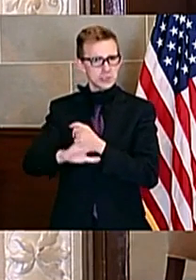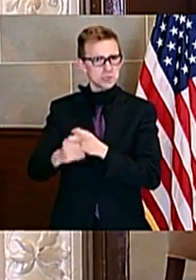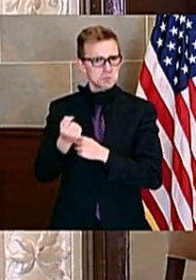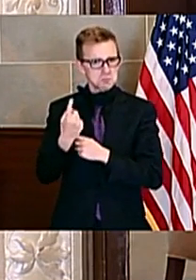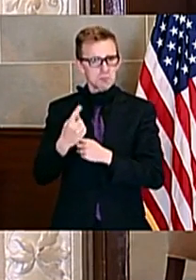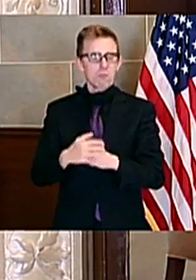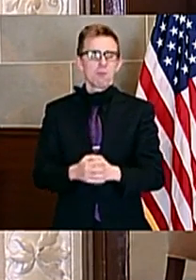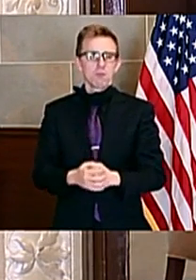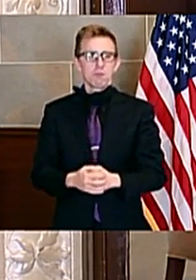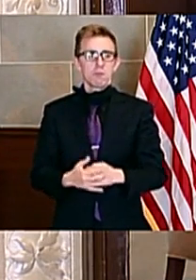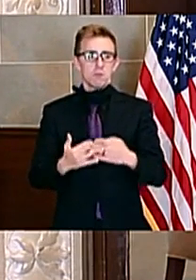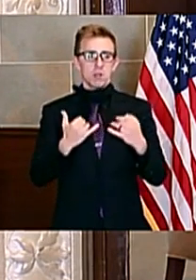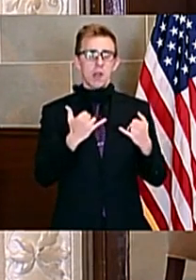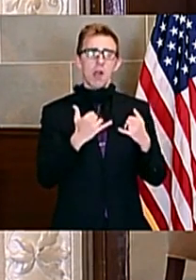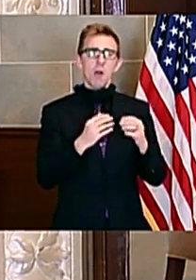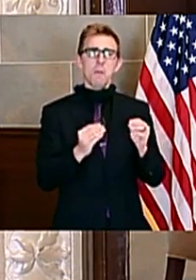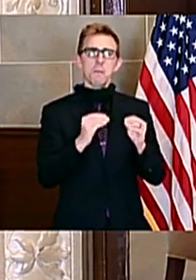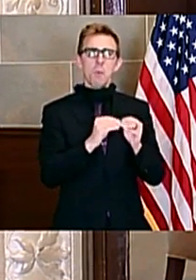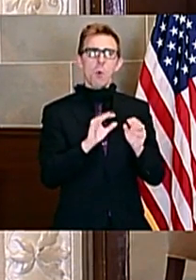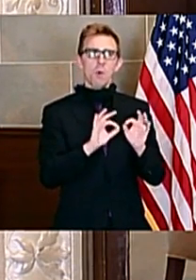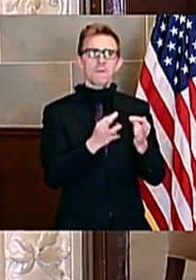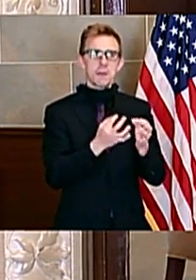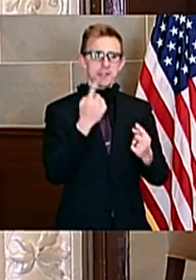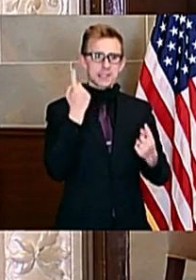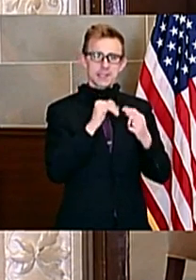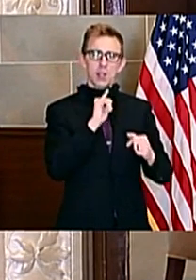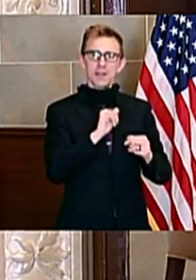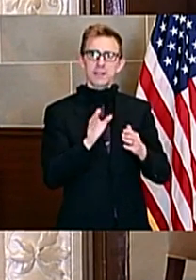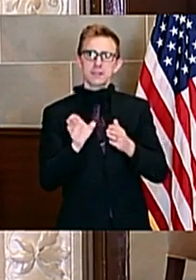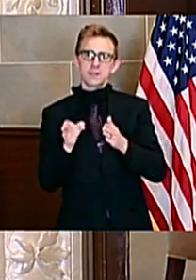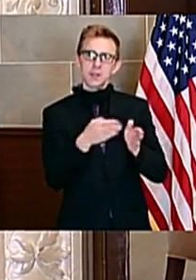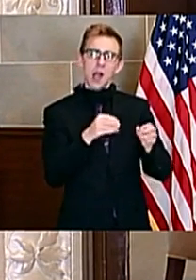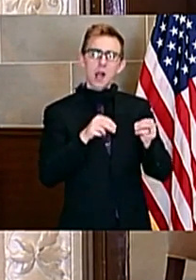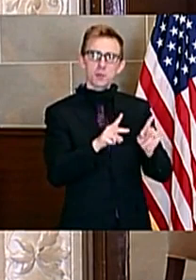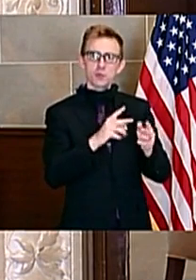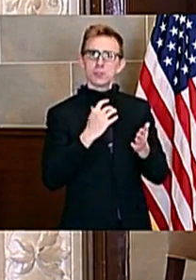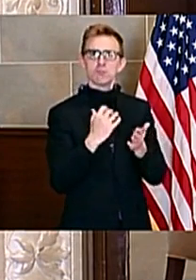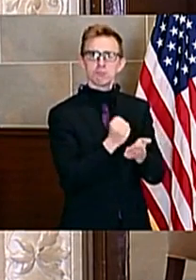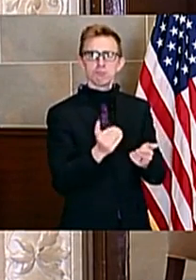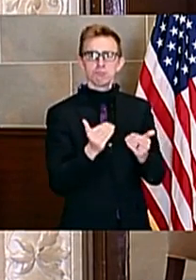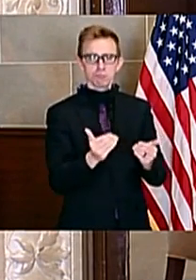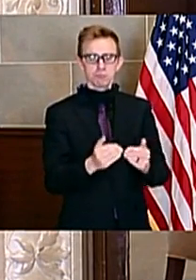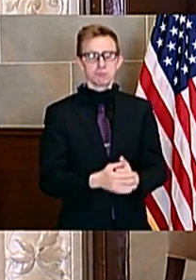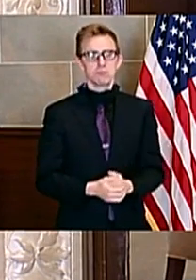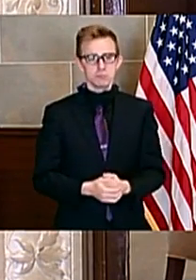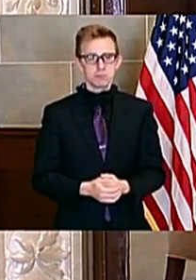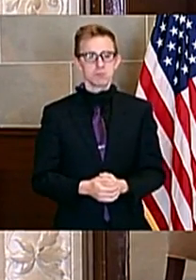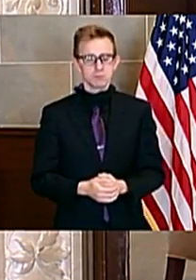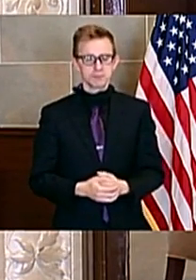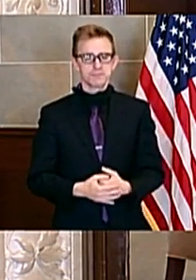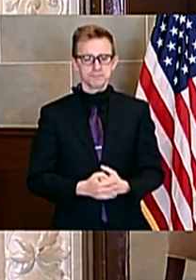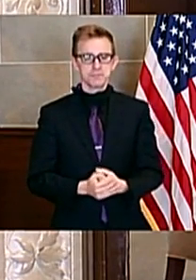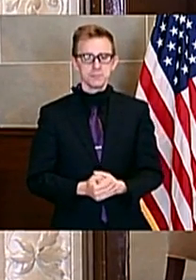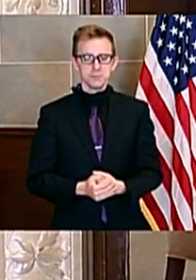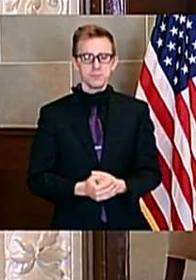a time that more families consider this opportunity for learning, given the extended building closures.